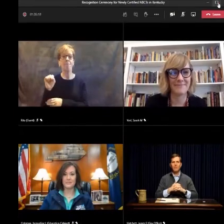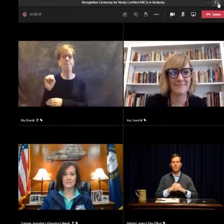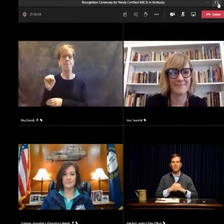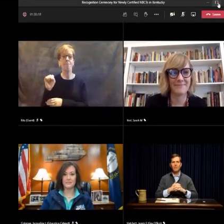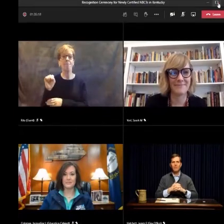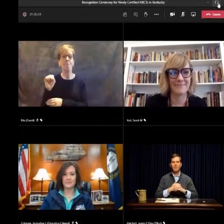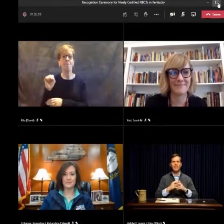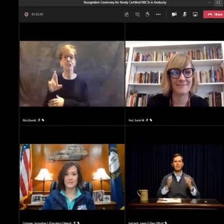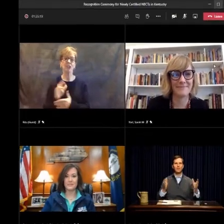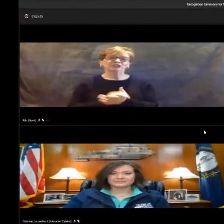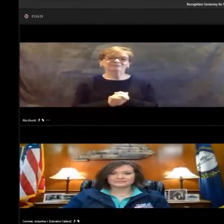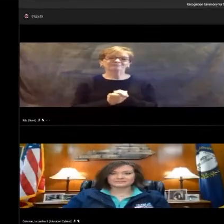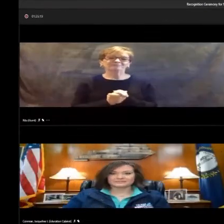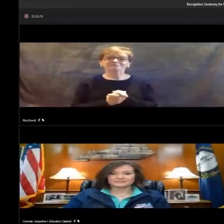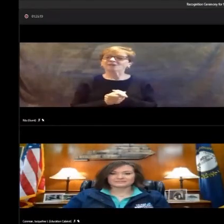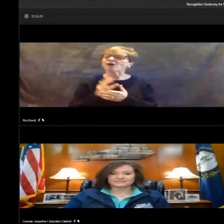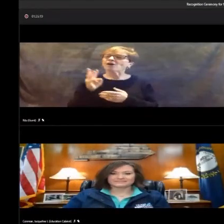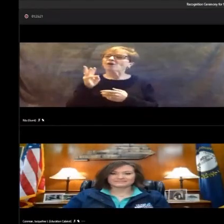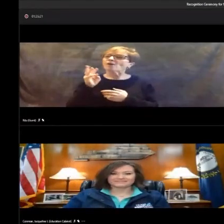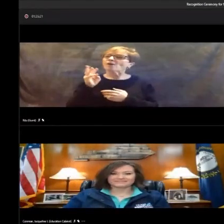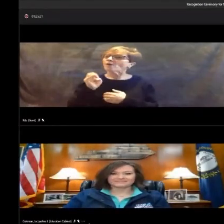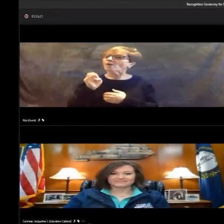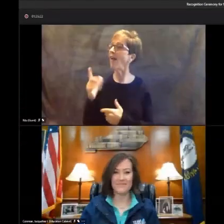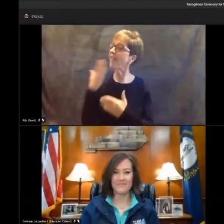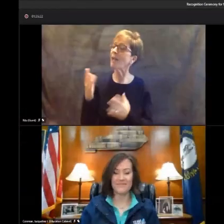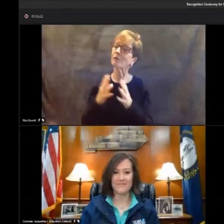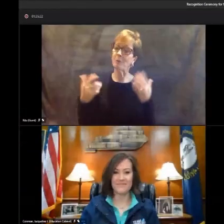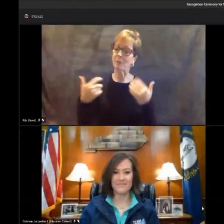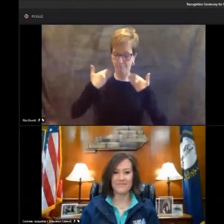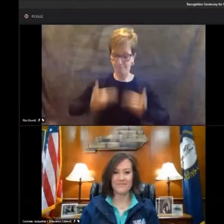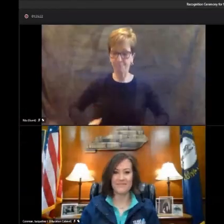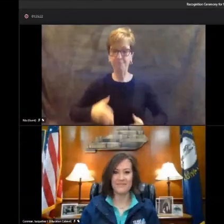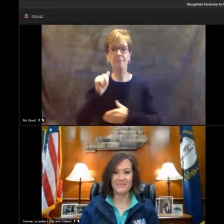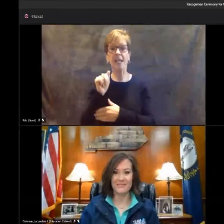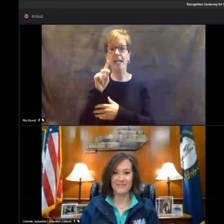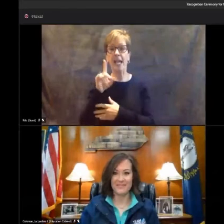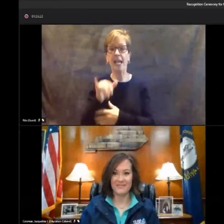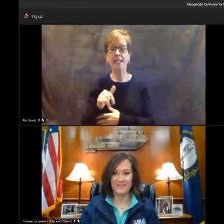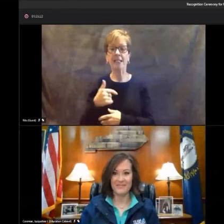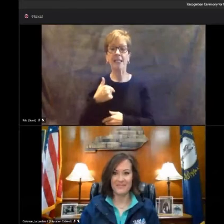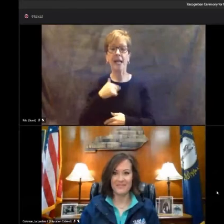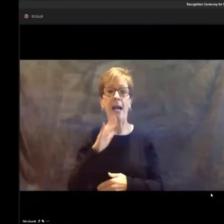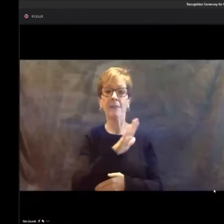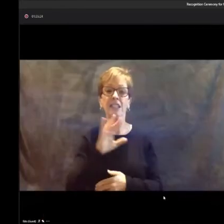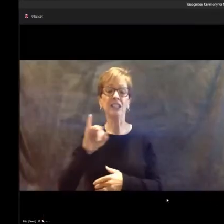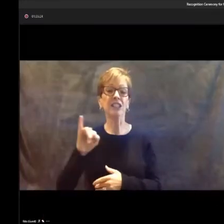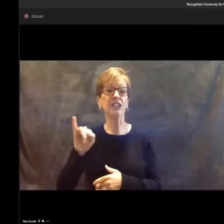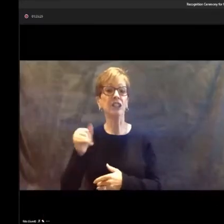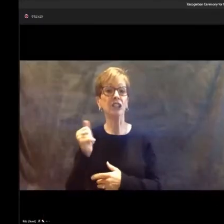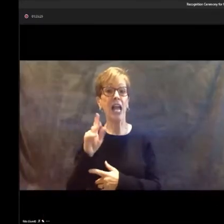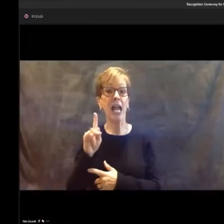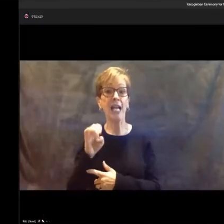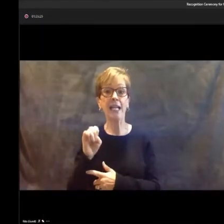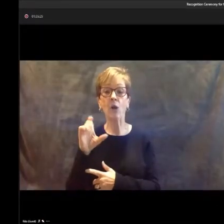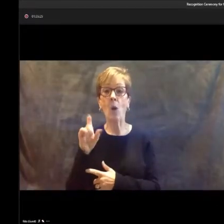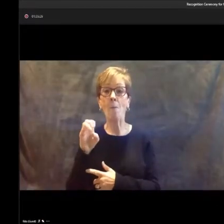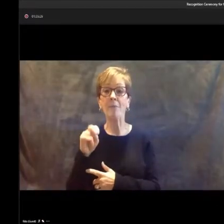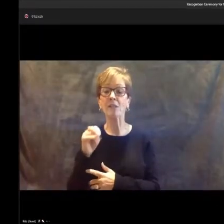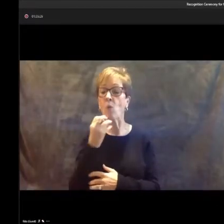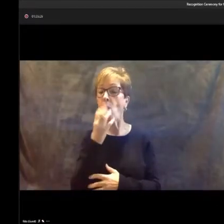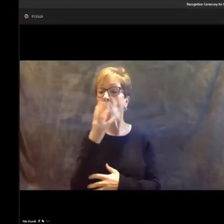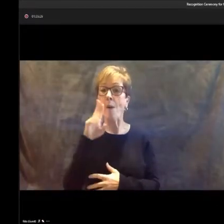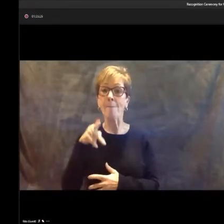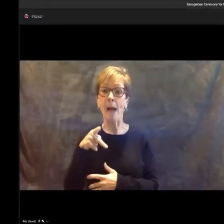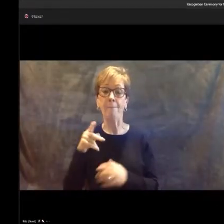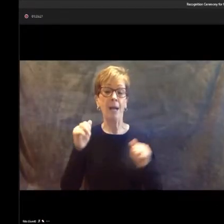Well, thank you so much. I'm Andy. I'm normally Jacqueline Coleman's warm-up act, but today it looks like I'm